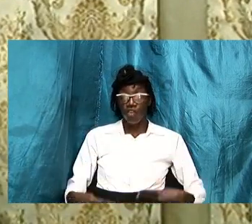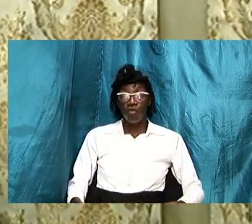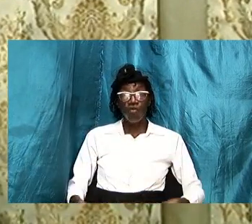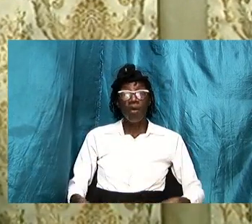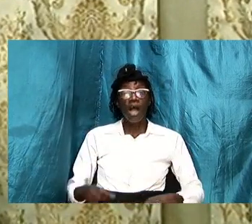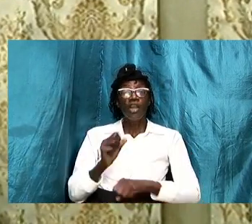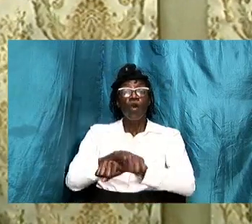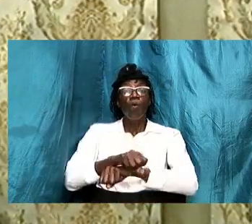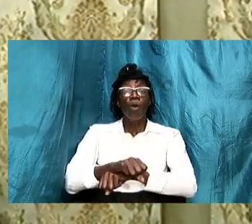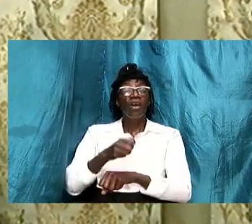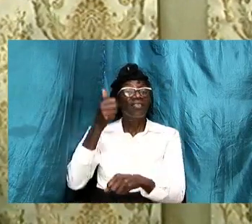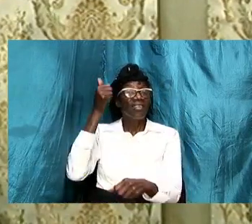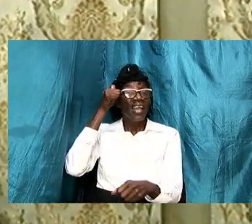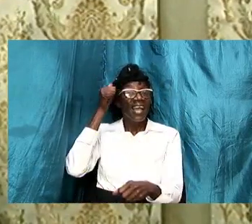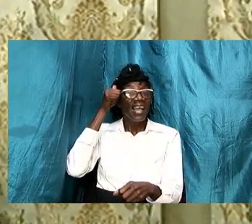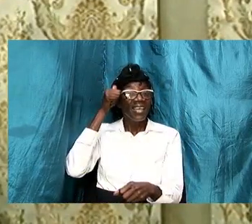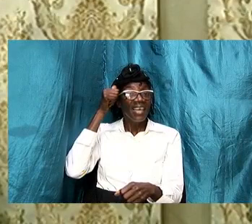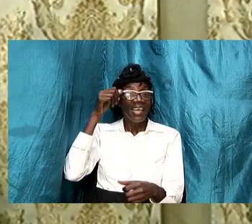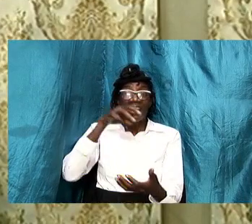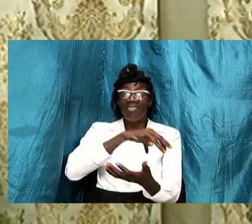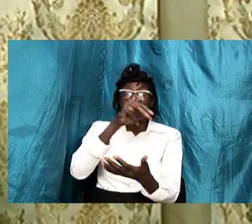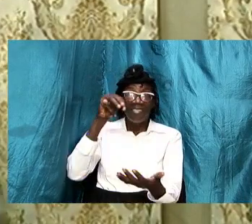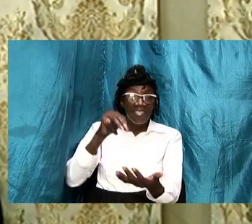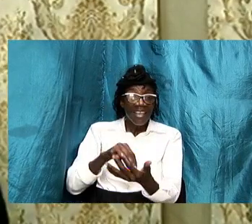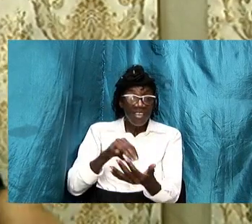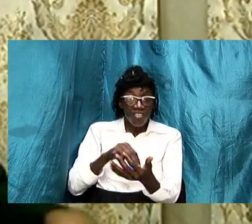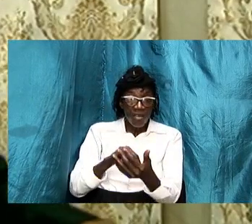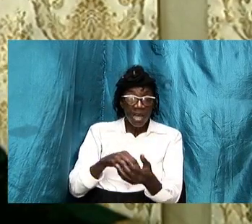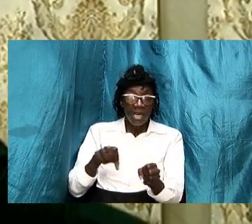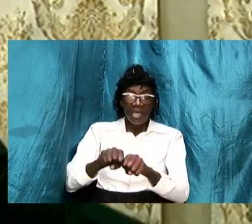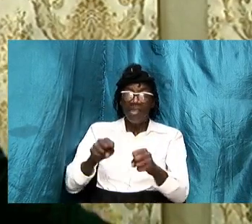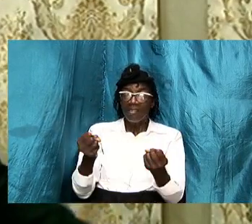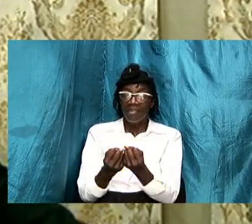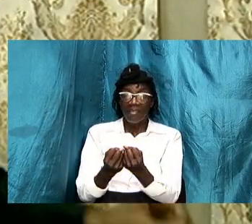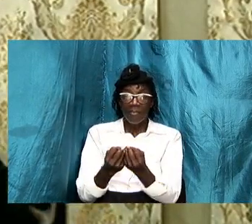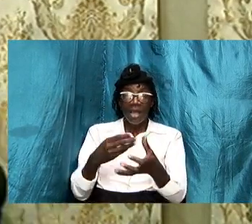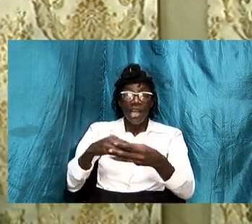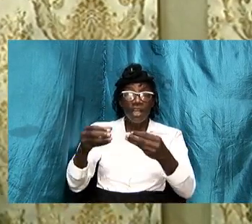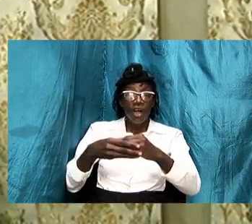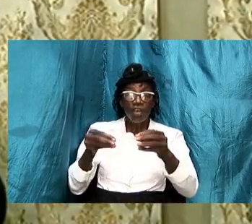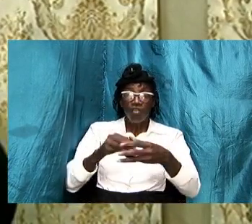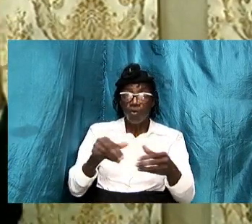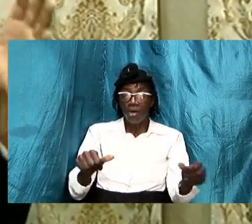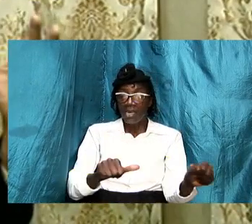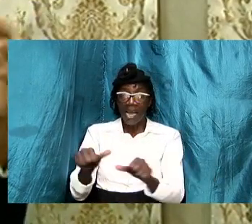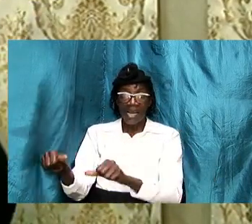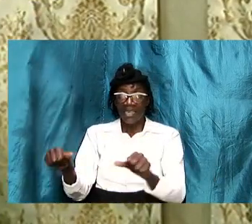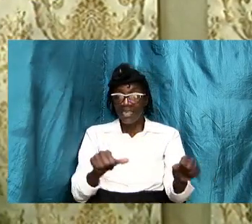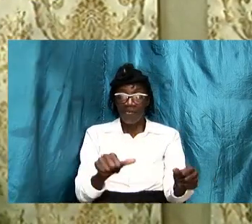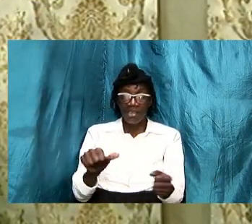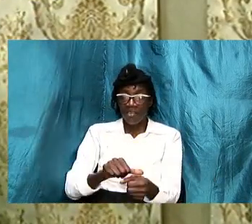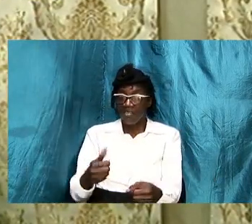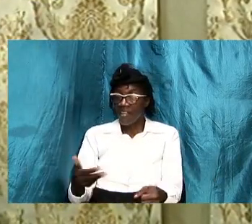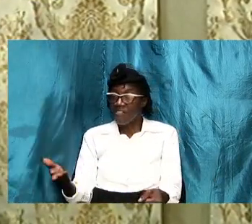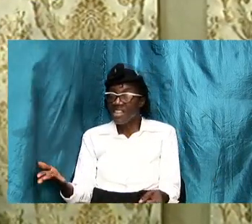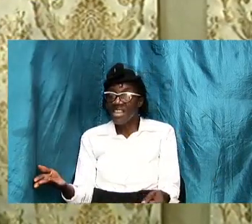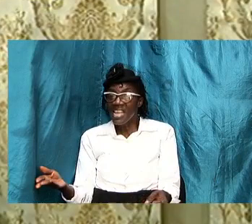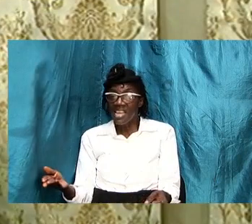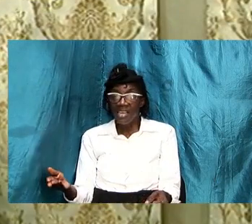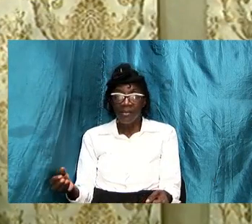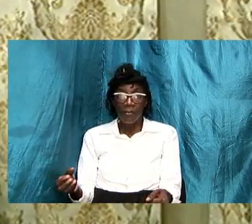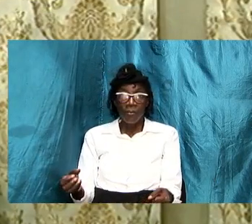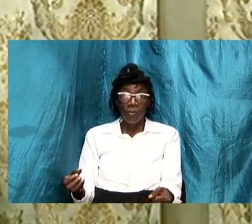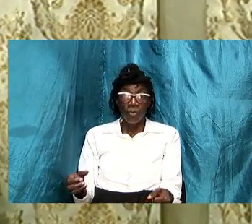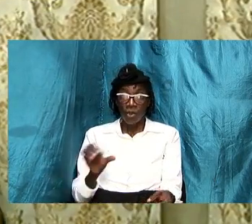is the central nervous system it controls the activities of everything else the same way in the church christ who is the head